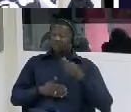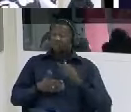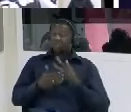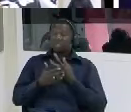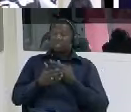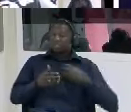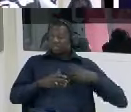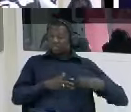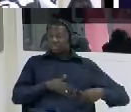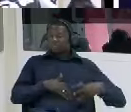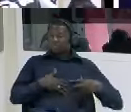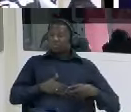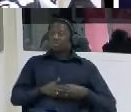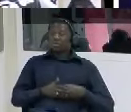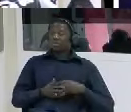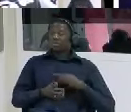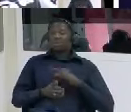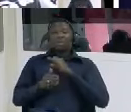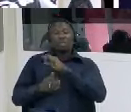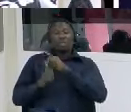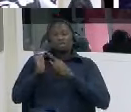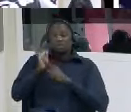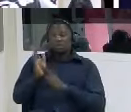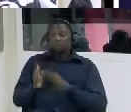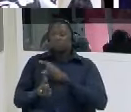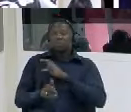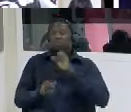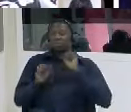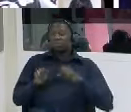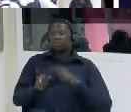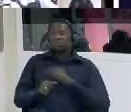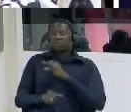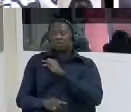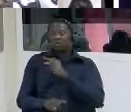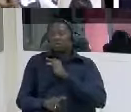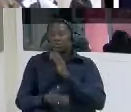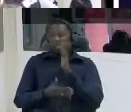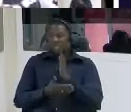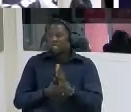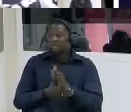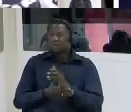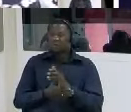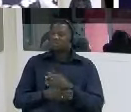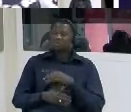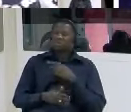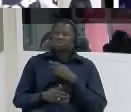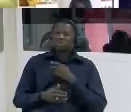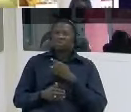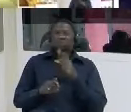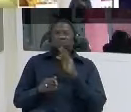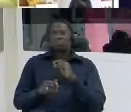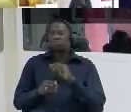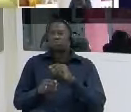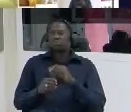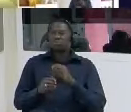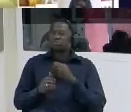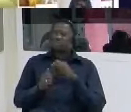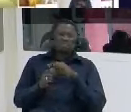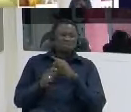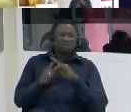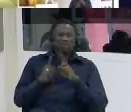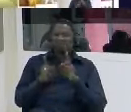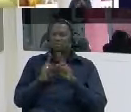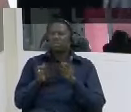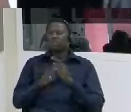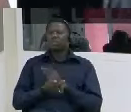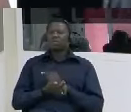product you cannot urinate you cannot go to toilet you cannot do anything that is the purpose of the kidney so this now is lacking so i have